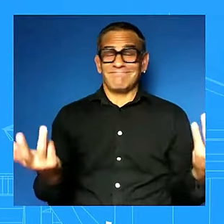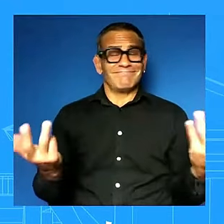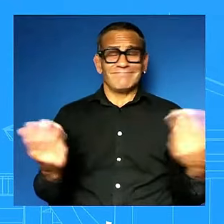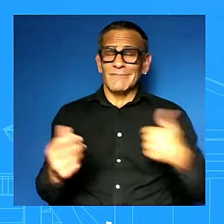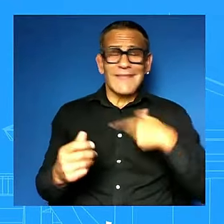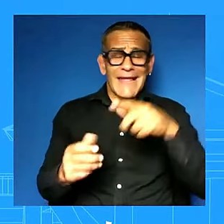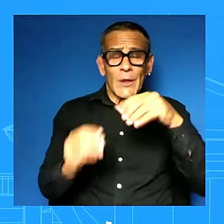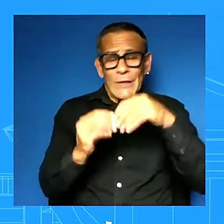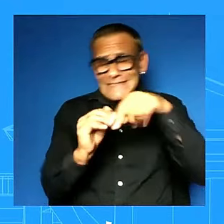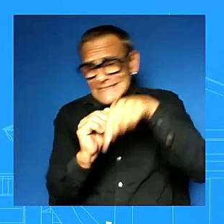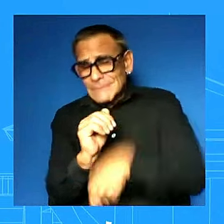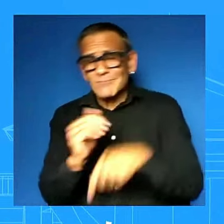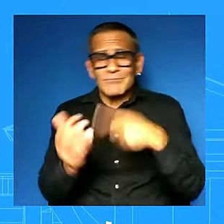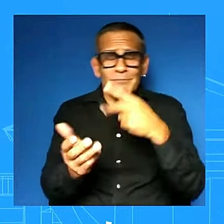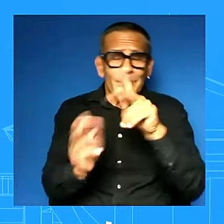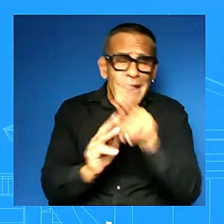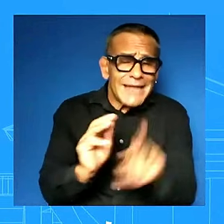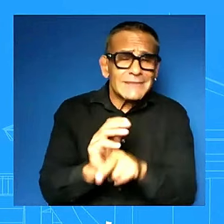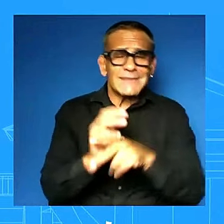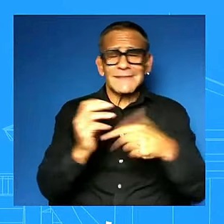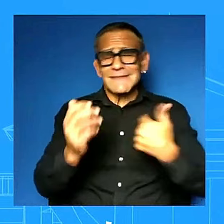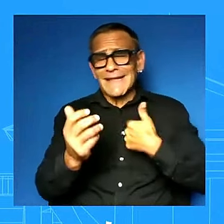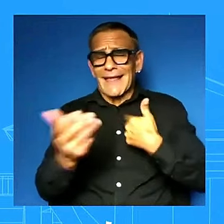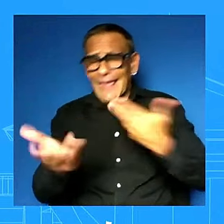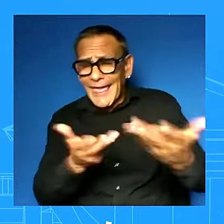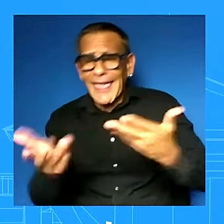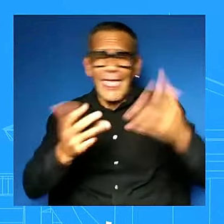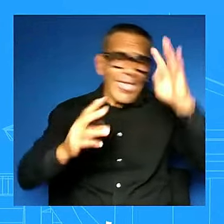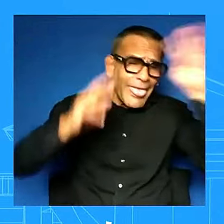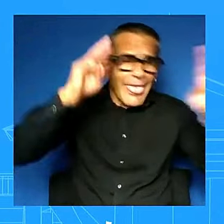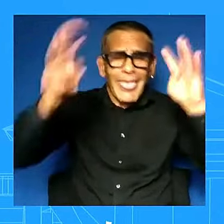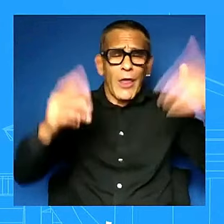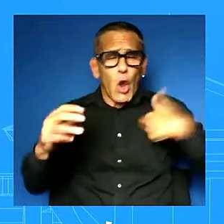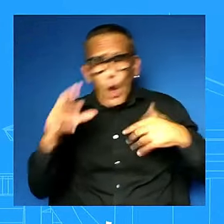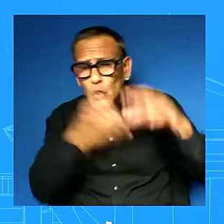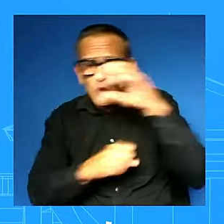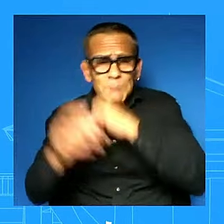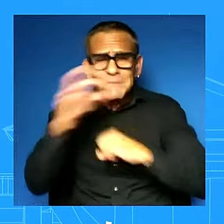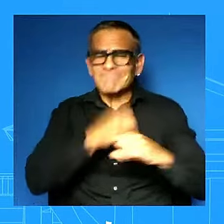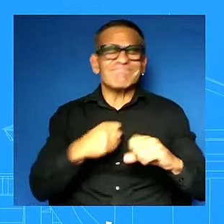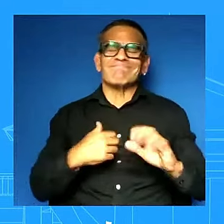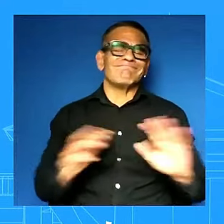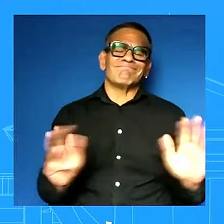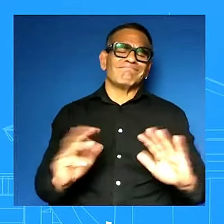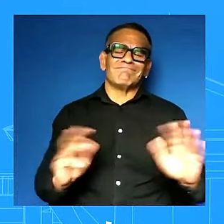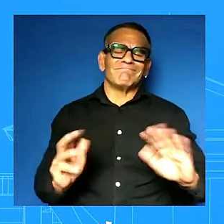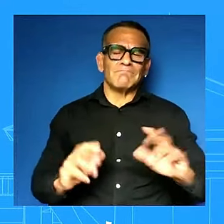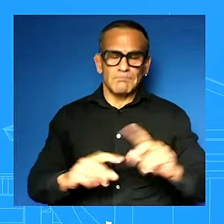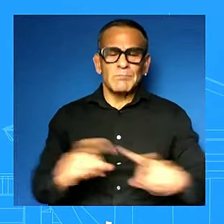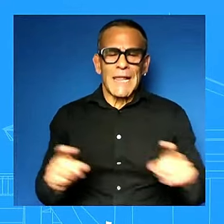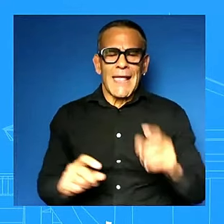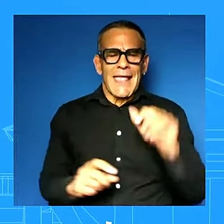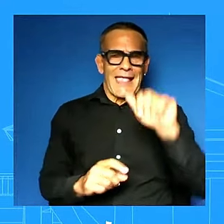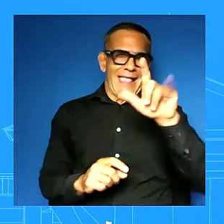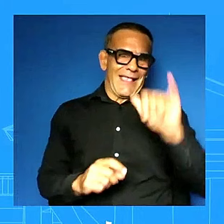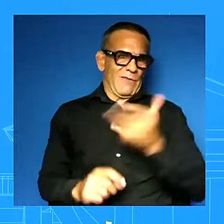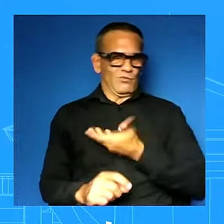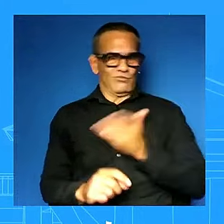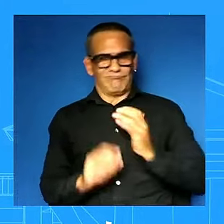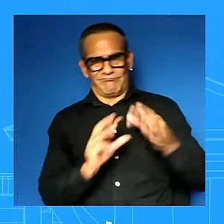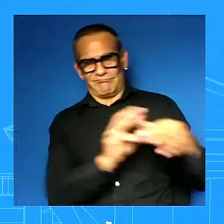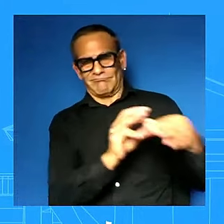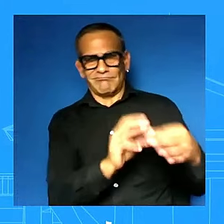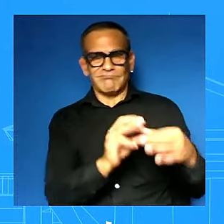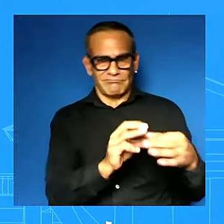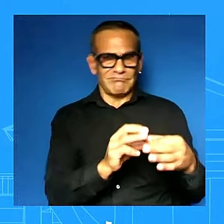i will say what you've heard from my nsc colleagues at this podium you've heard from this president this war can end today if